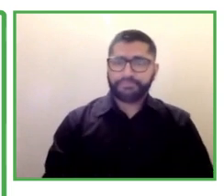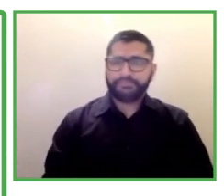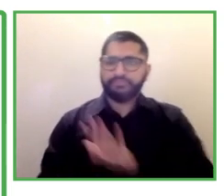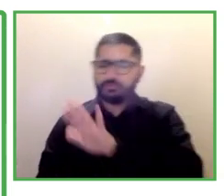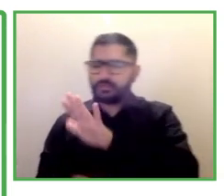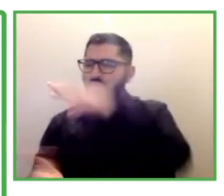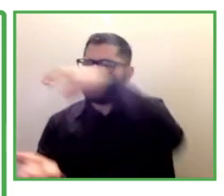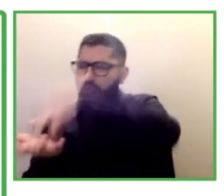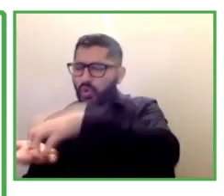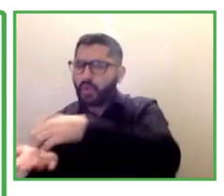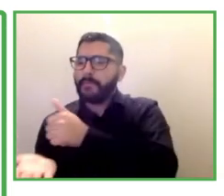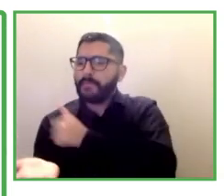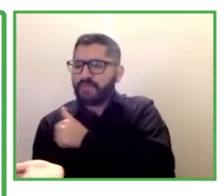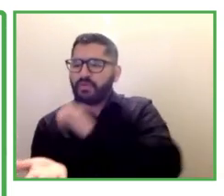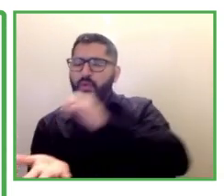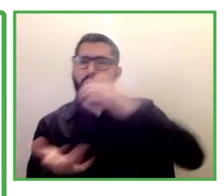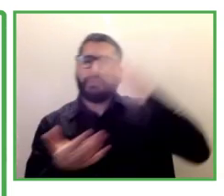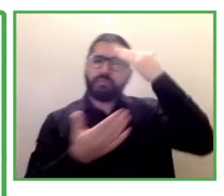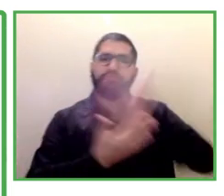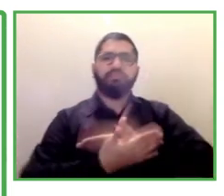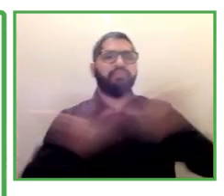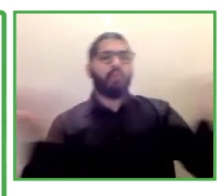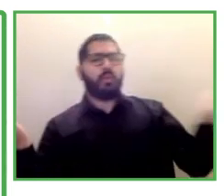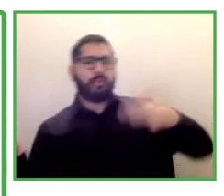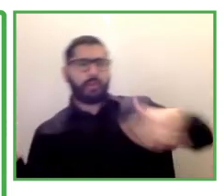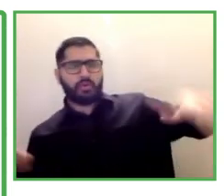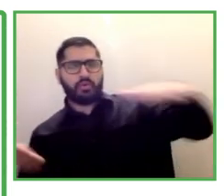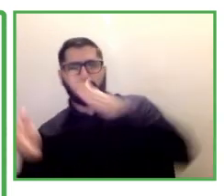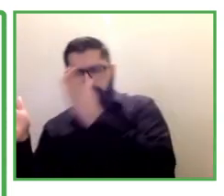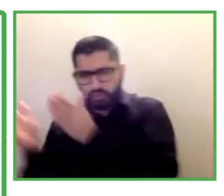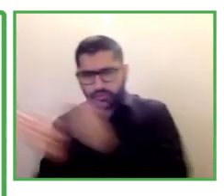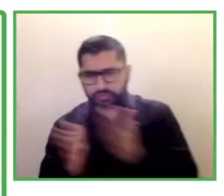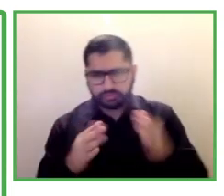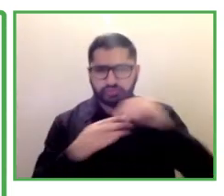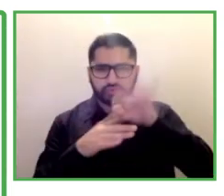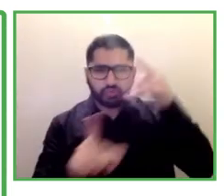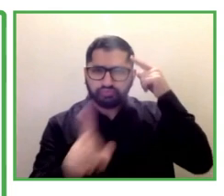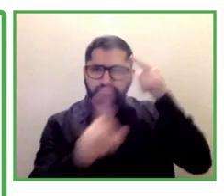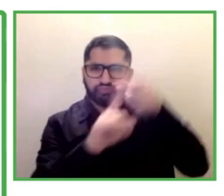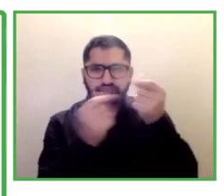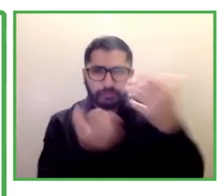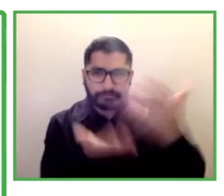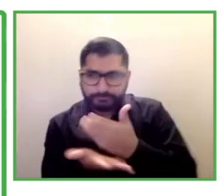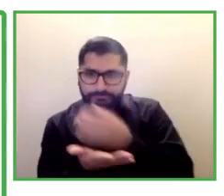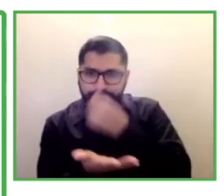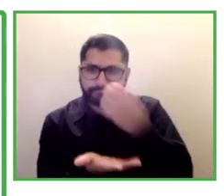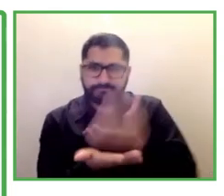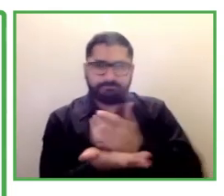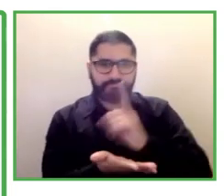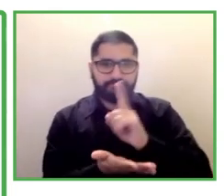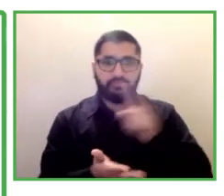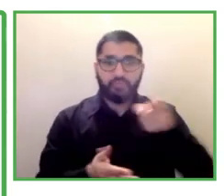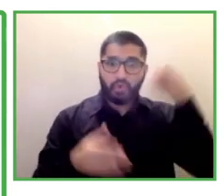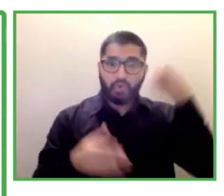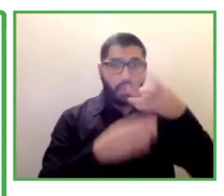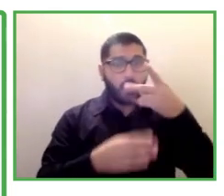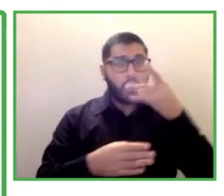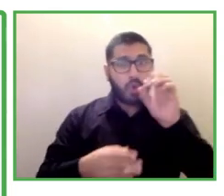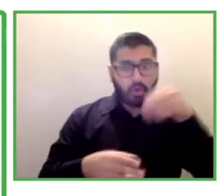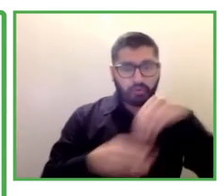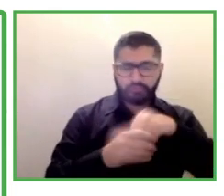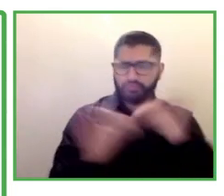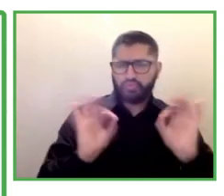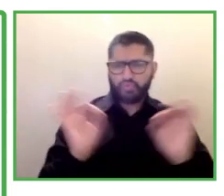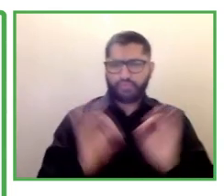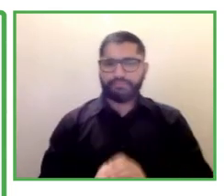imagine so anything from law business IT engineering research marketing policy it's